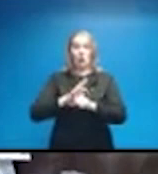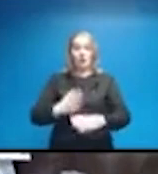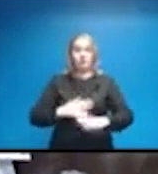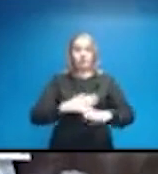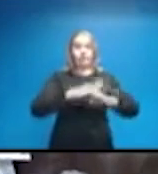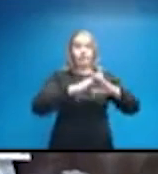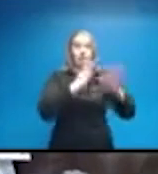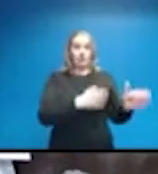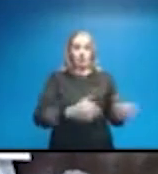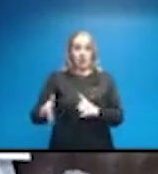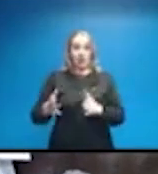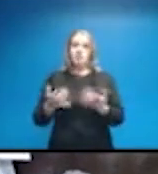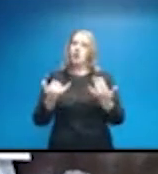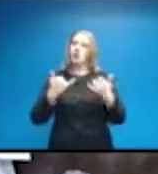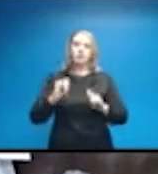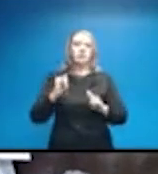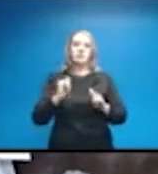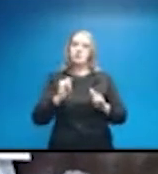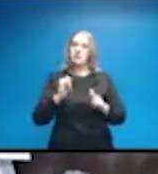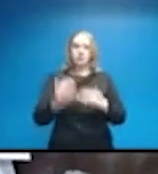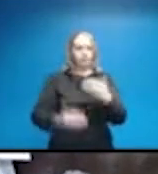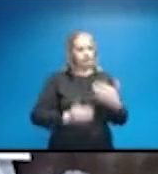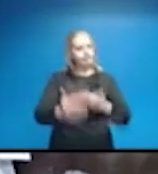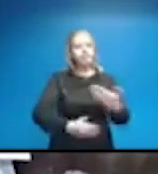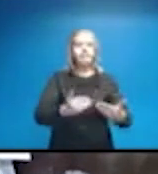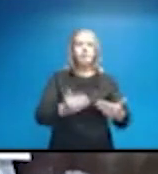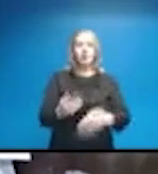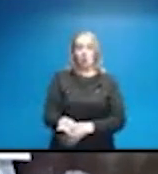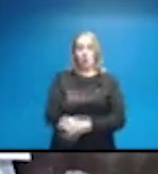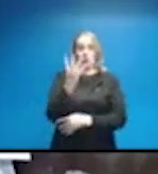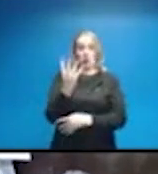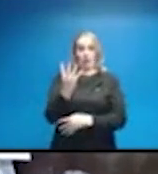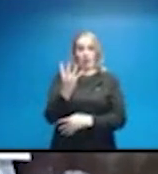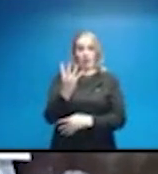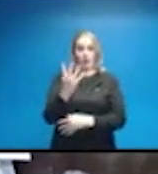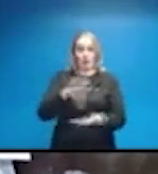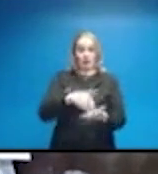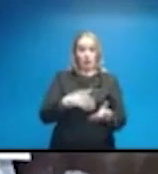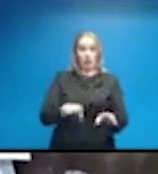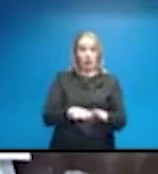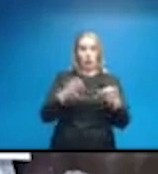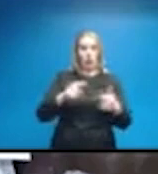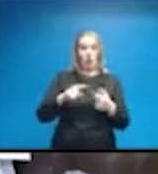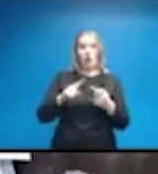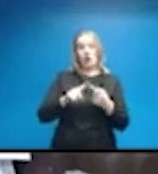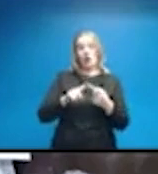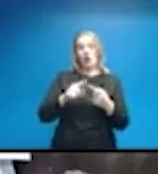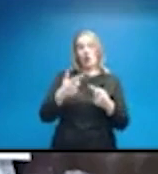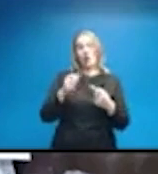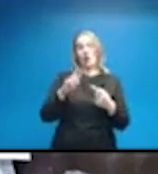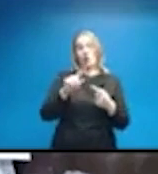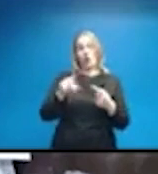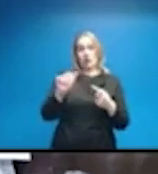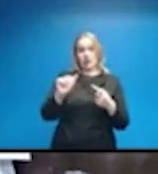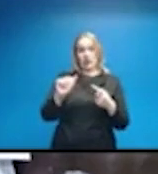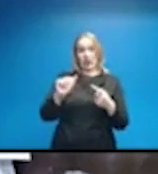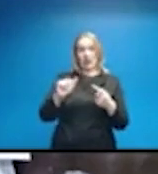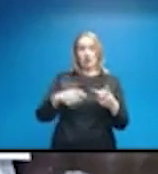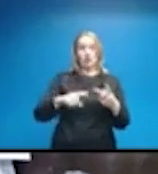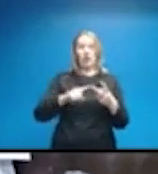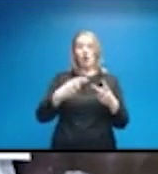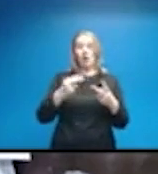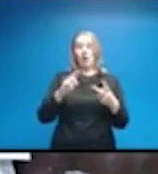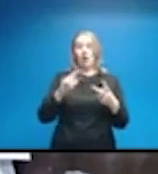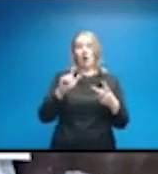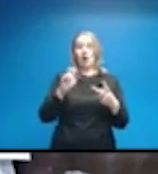effect. So the four community centers that are open to the public is the Garza Community Center, the Harland Dale